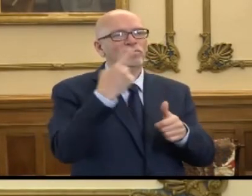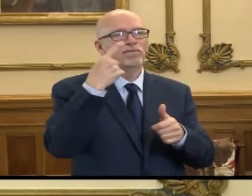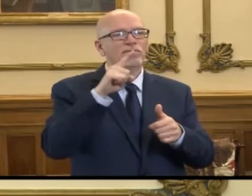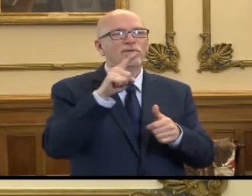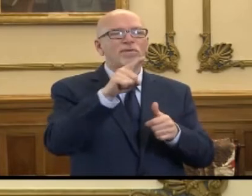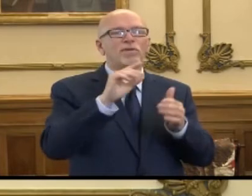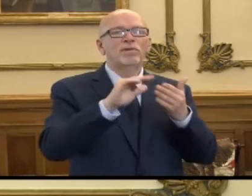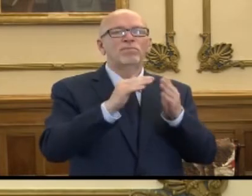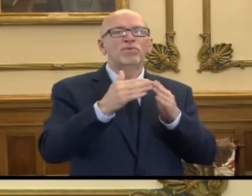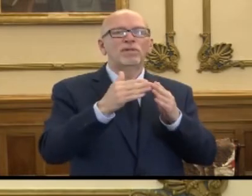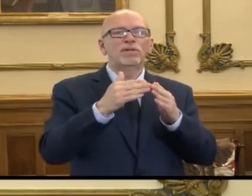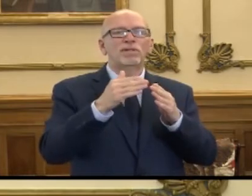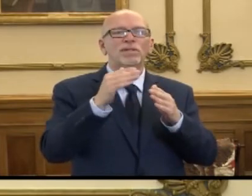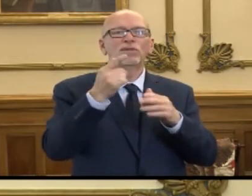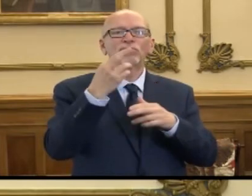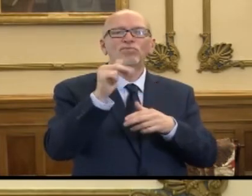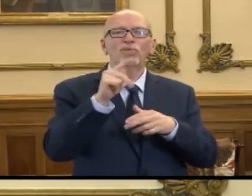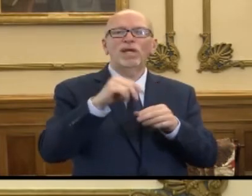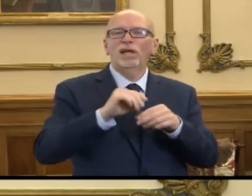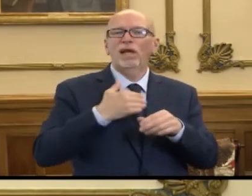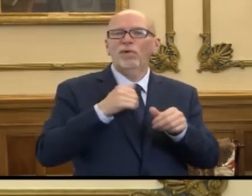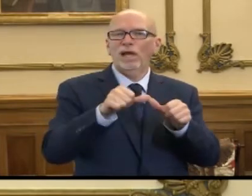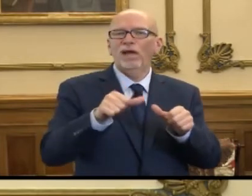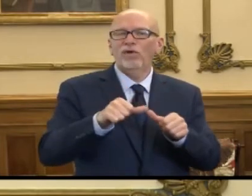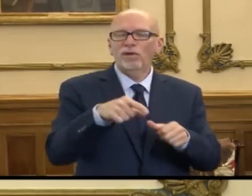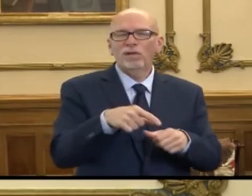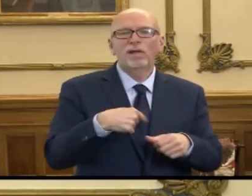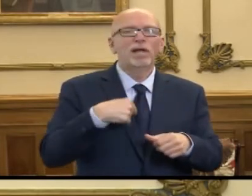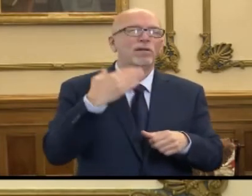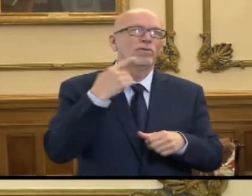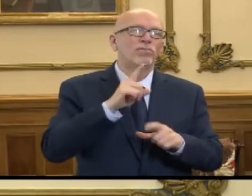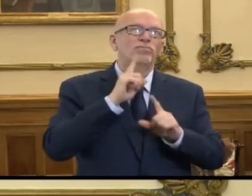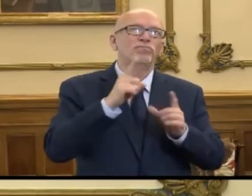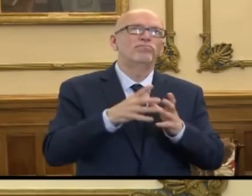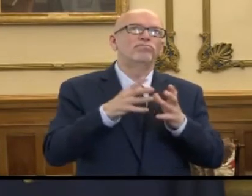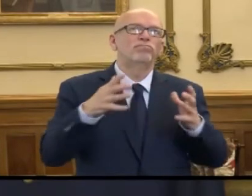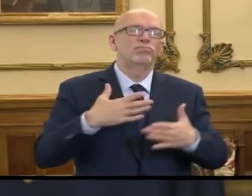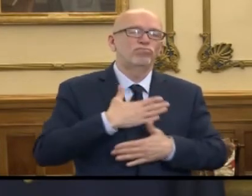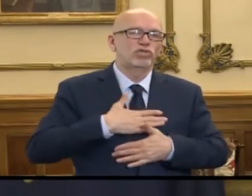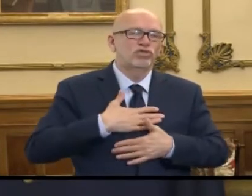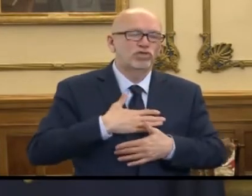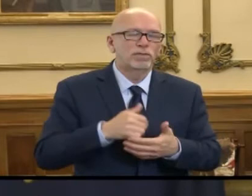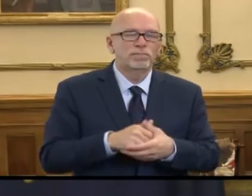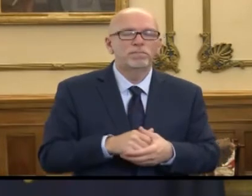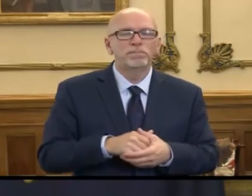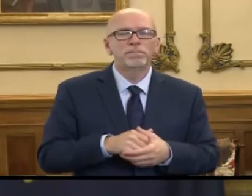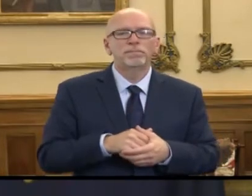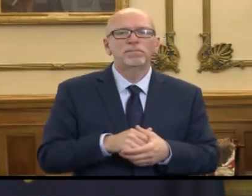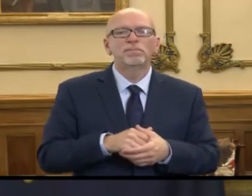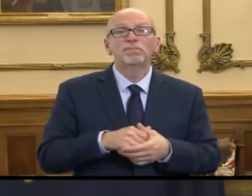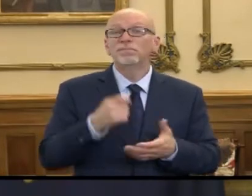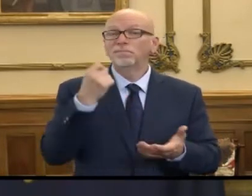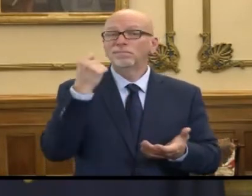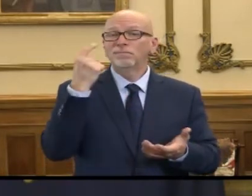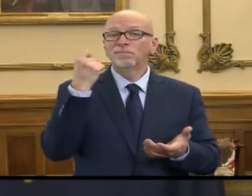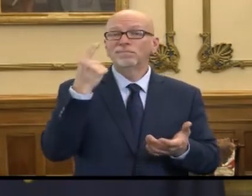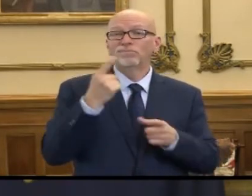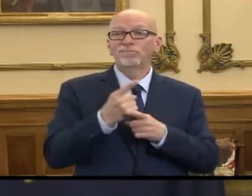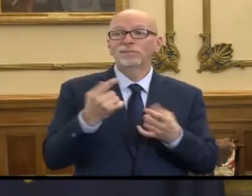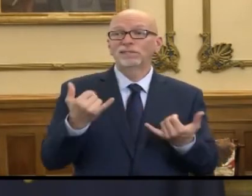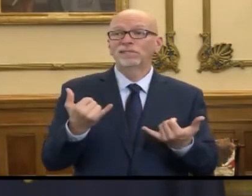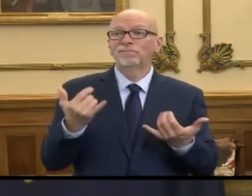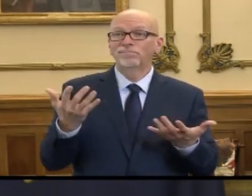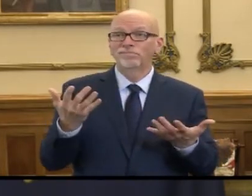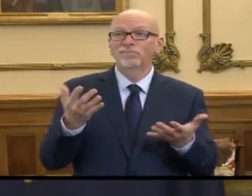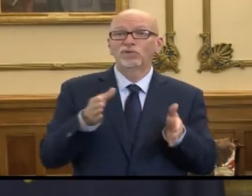community crossing grants in my area. I know they are greatly appreciated. I understand that right now